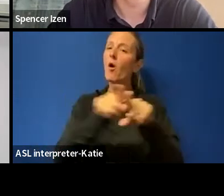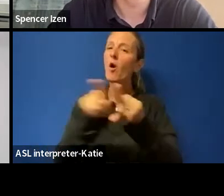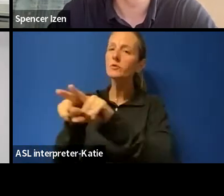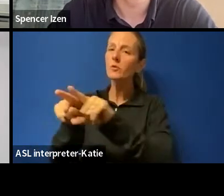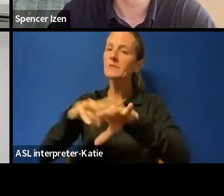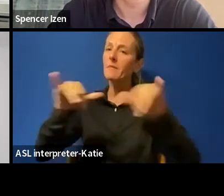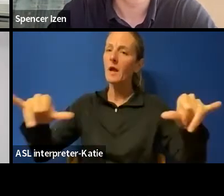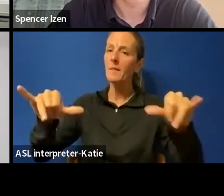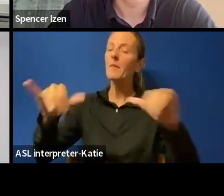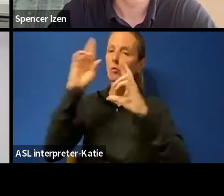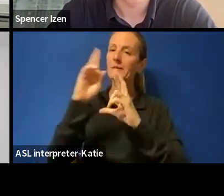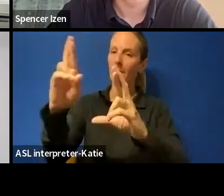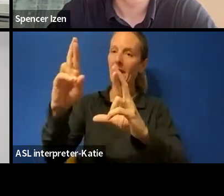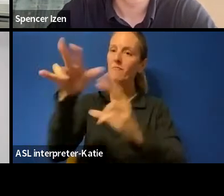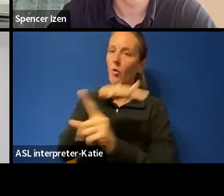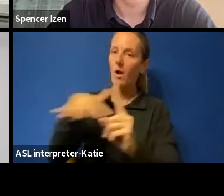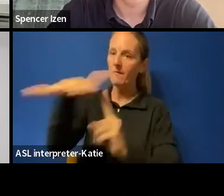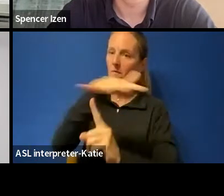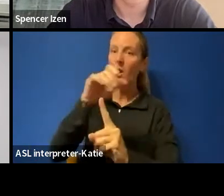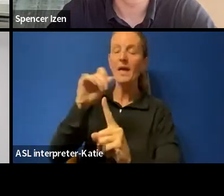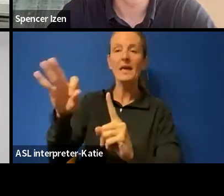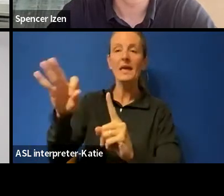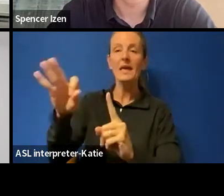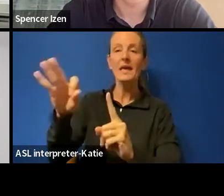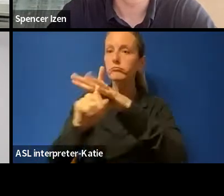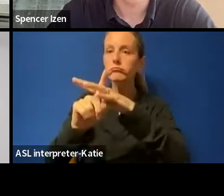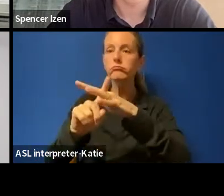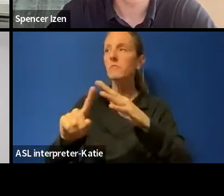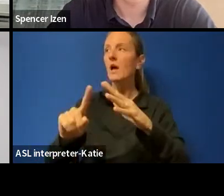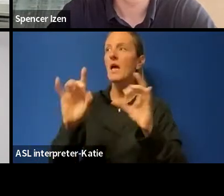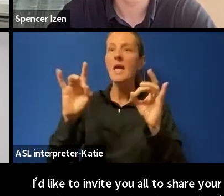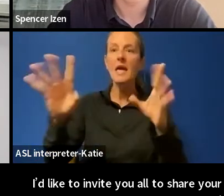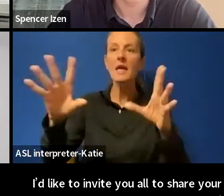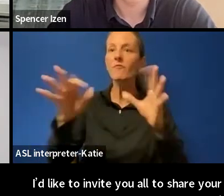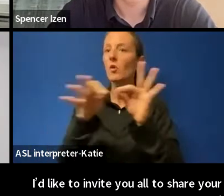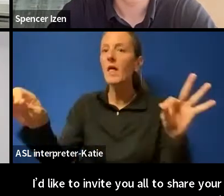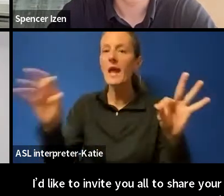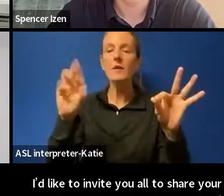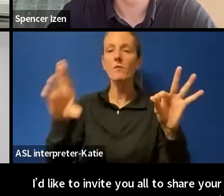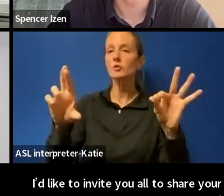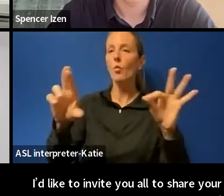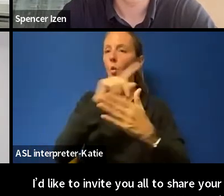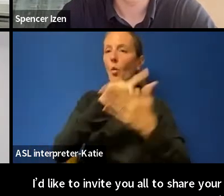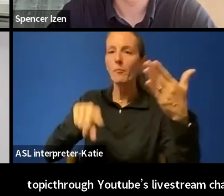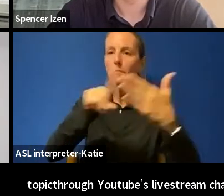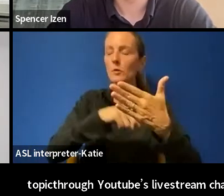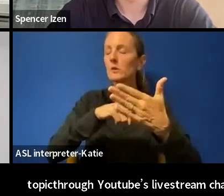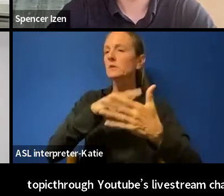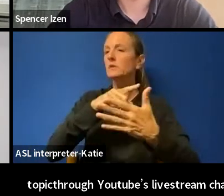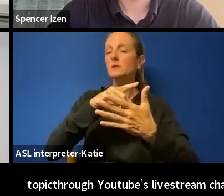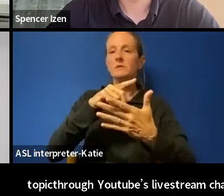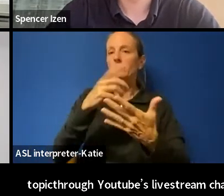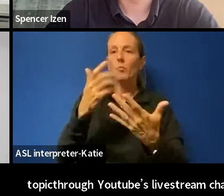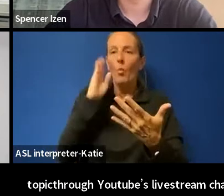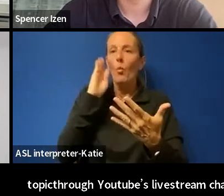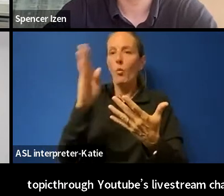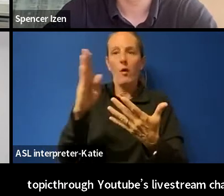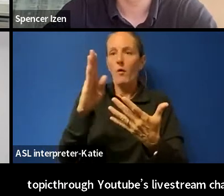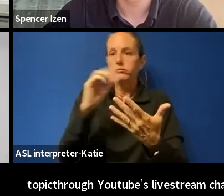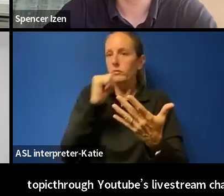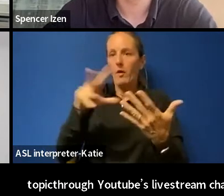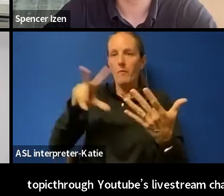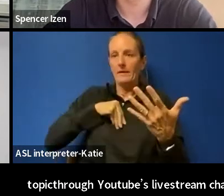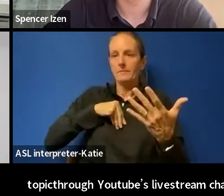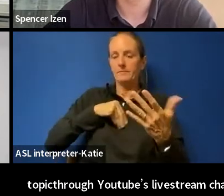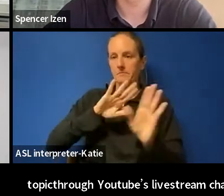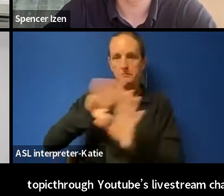and any hateful language, disrespectful dialogue or abusive forum will not be tolerated. We've tried our best to have